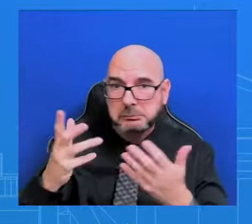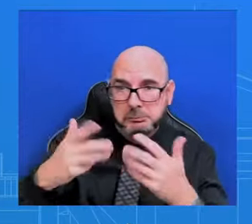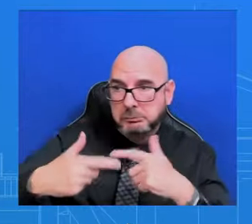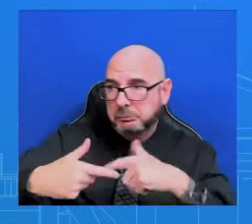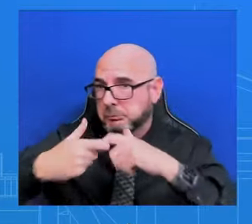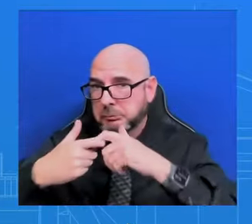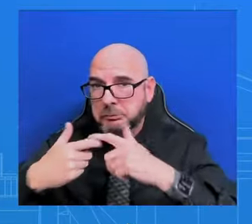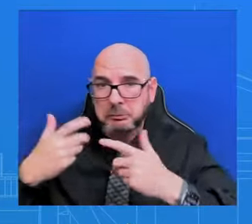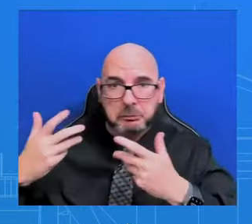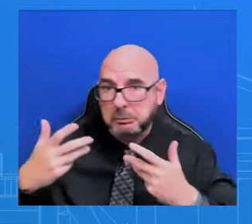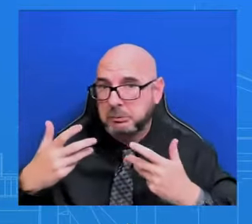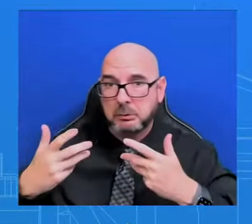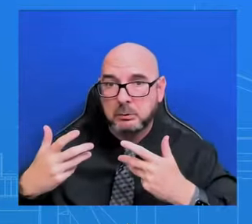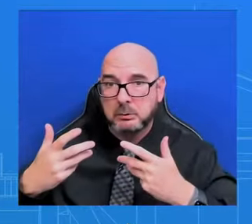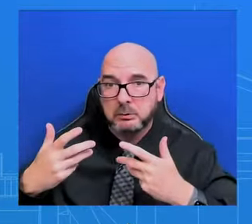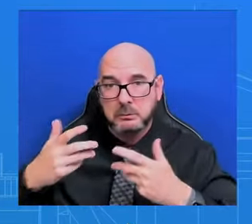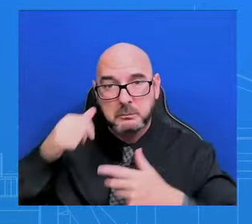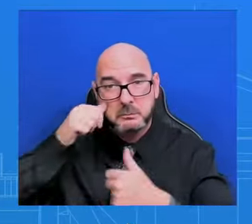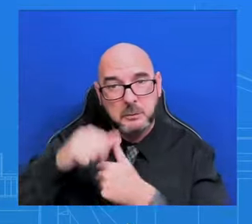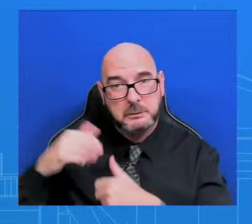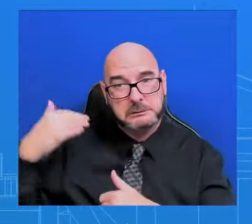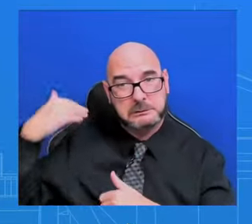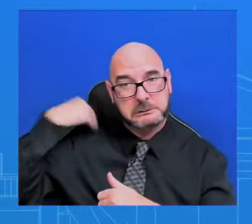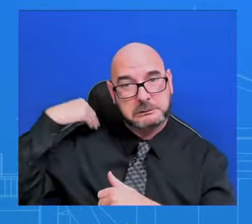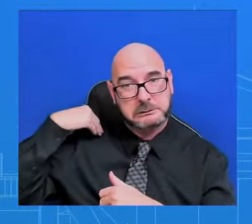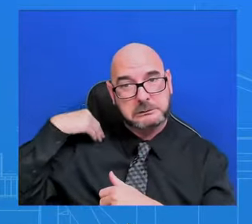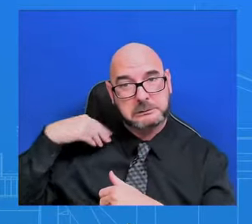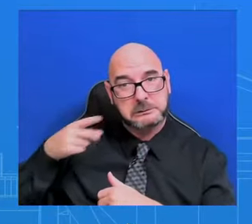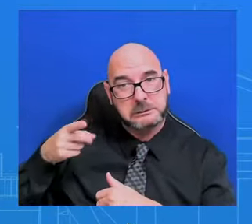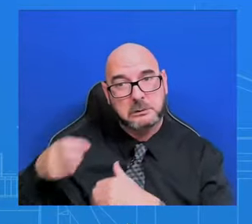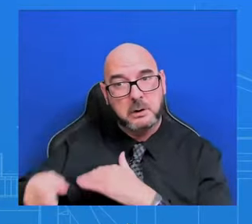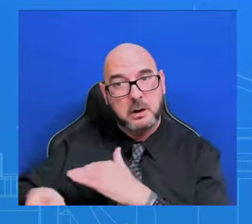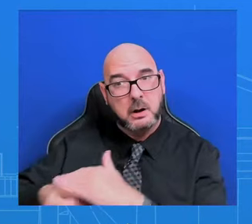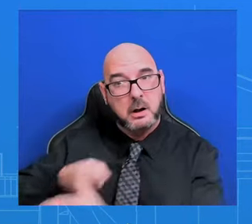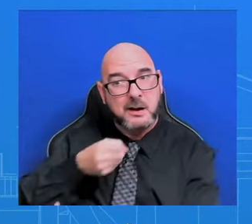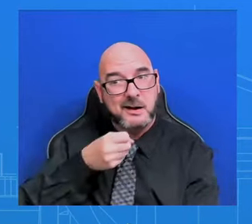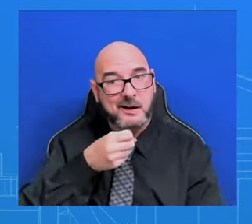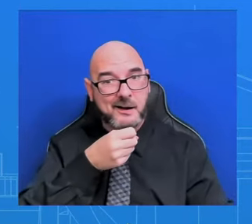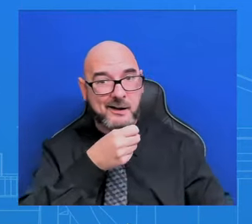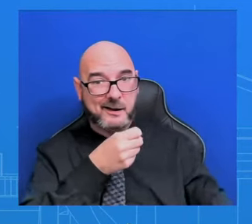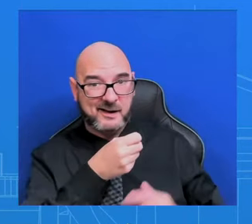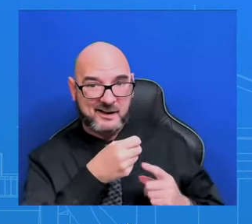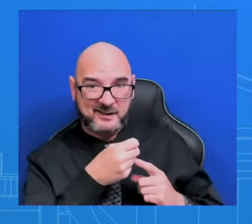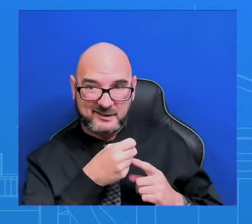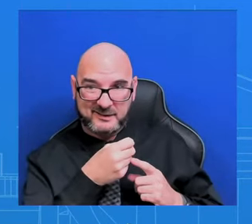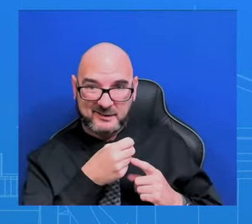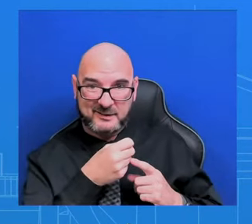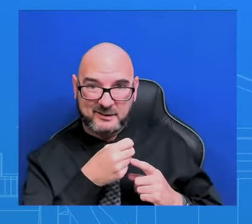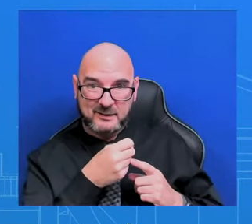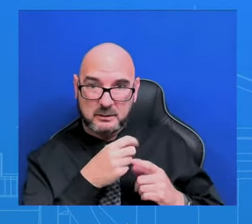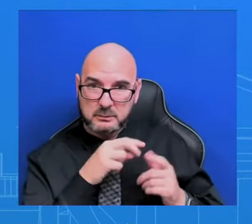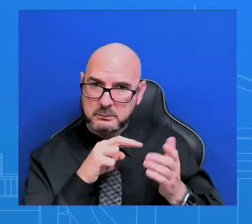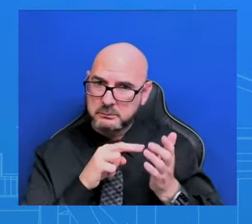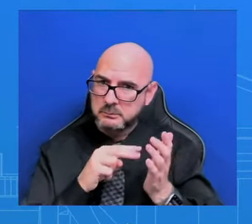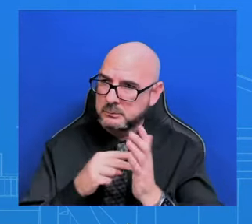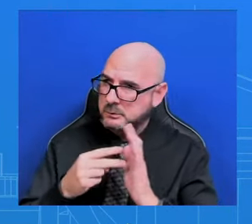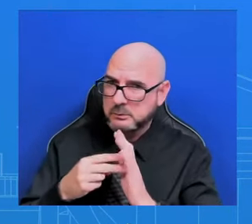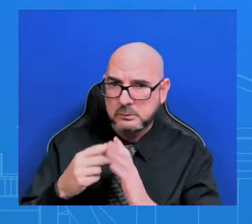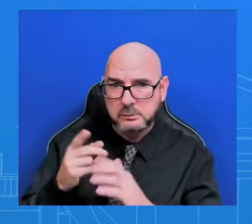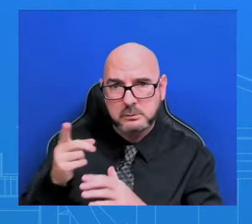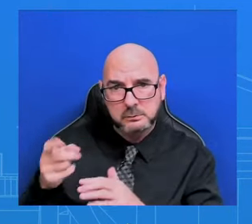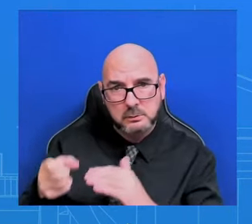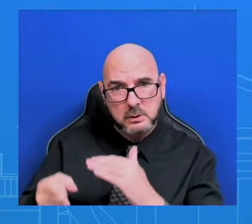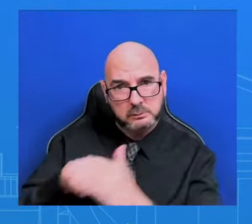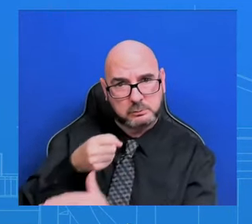hostages, would that not only serve to be a pathway for hostages to come out, but also to change the